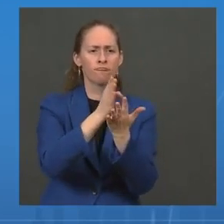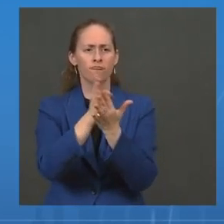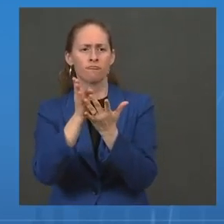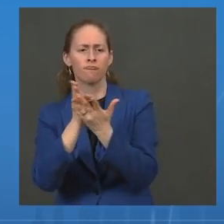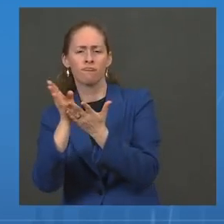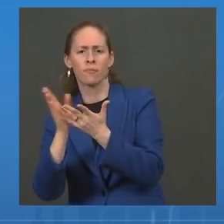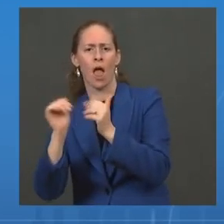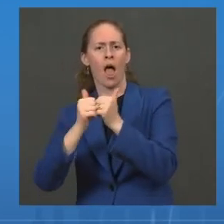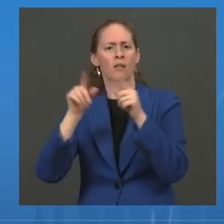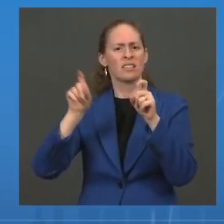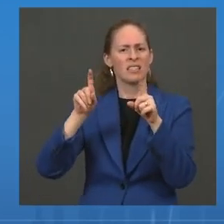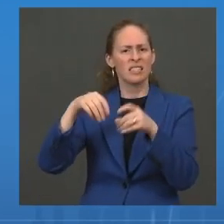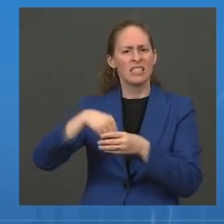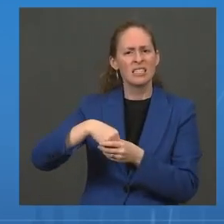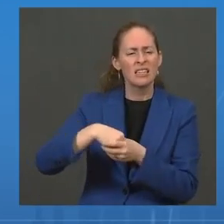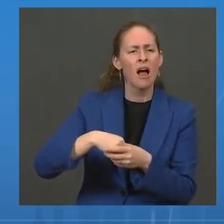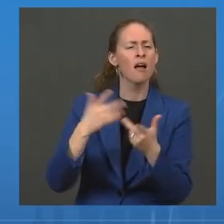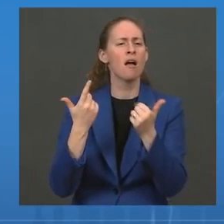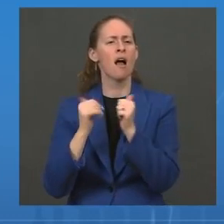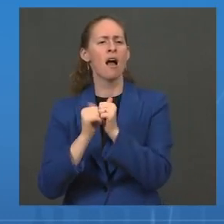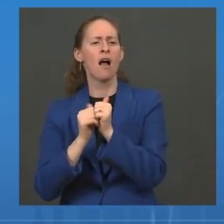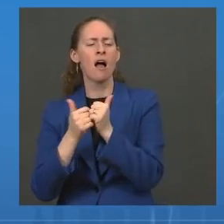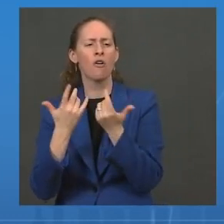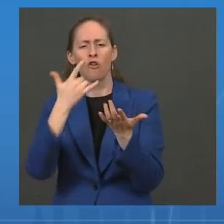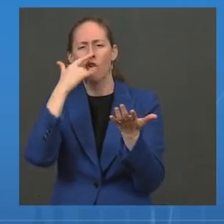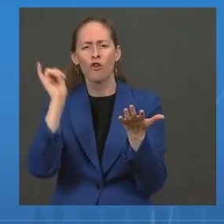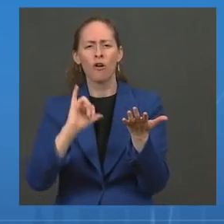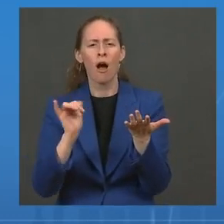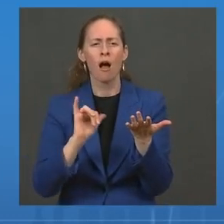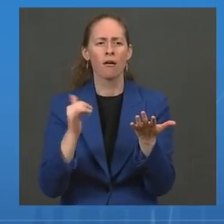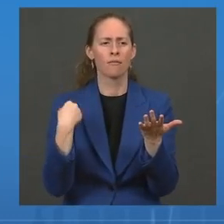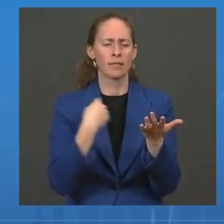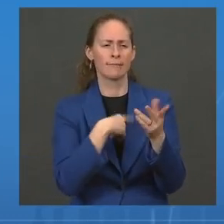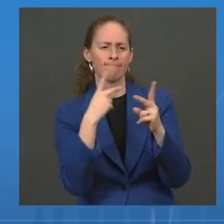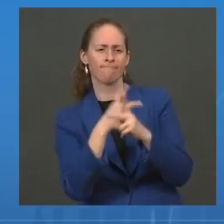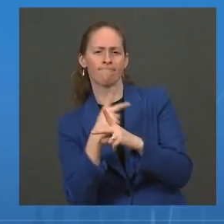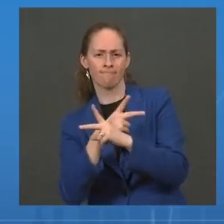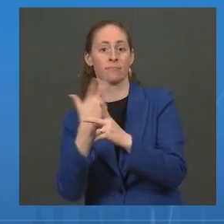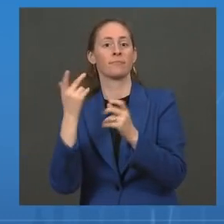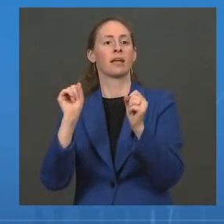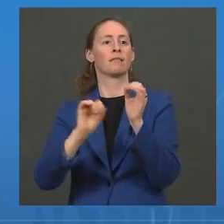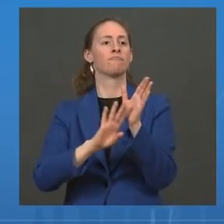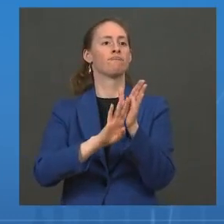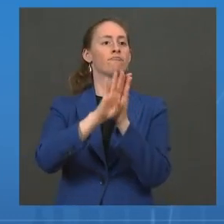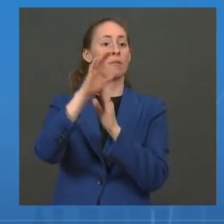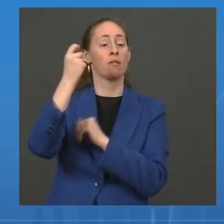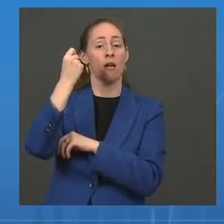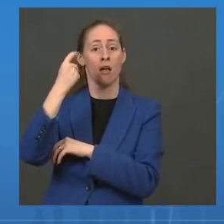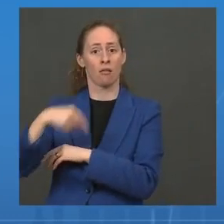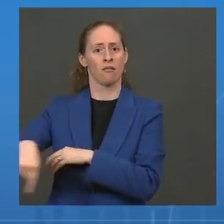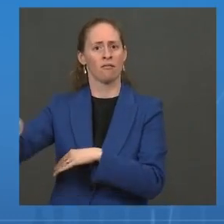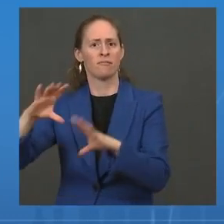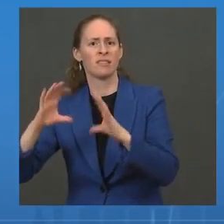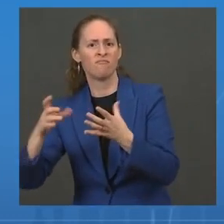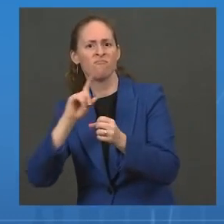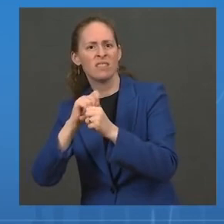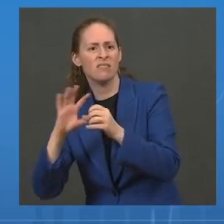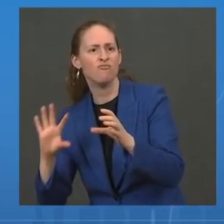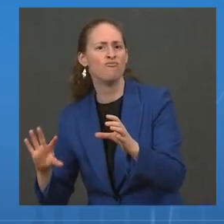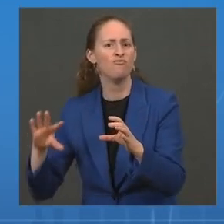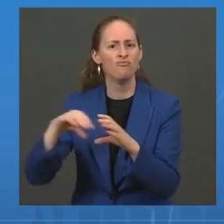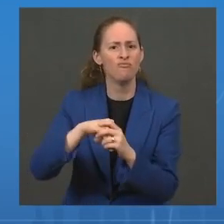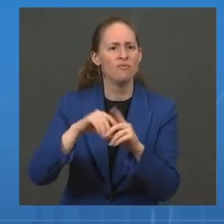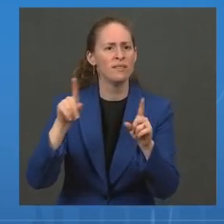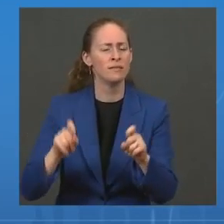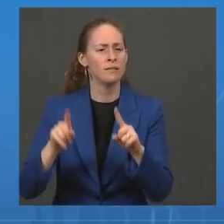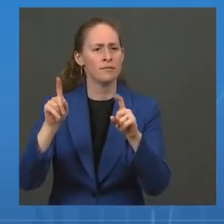-led Accelerating COVID-19 Therapeutic Intervention or Active Team generated the clinical trial protocol. So